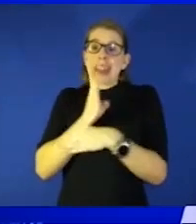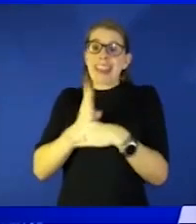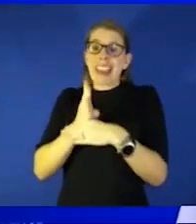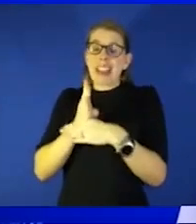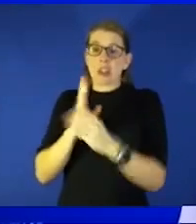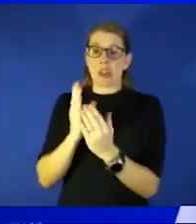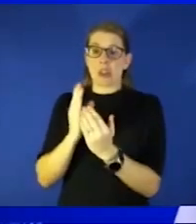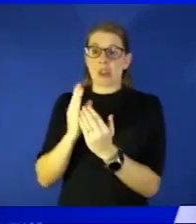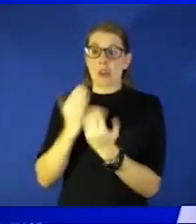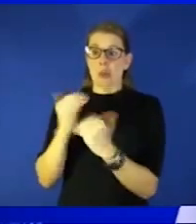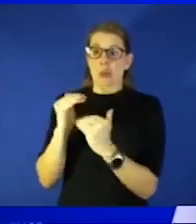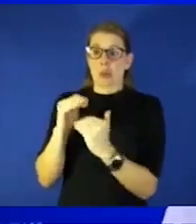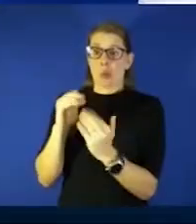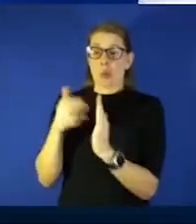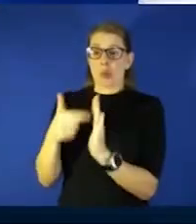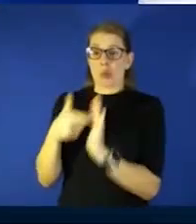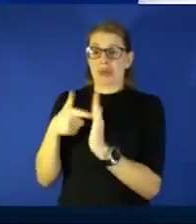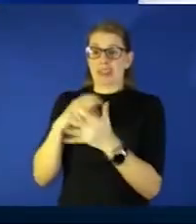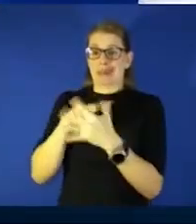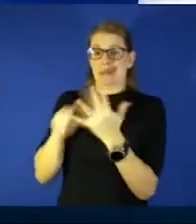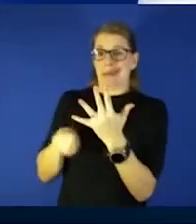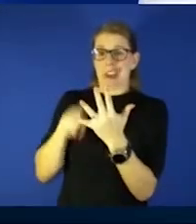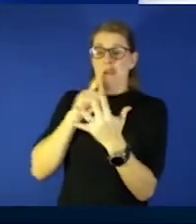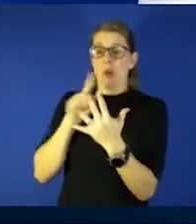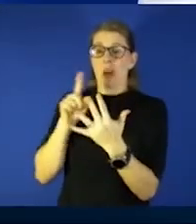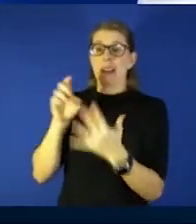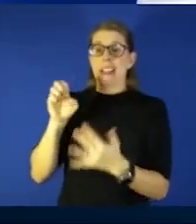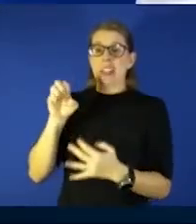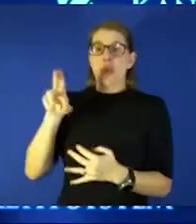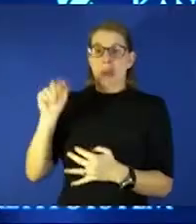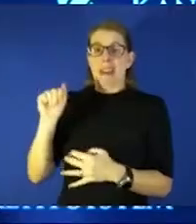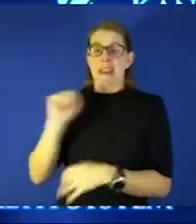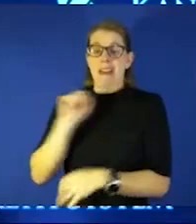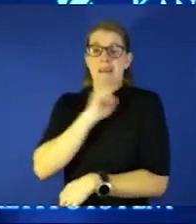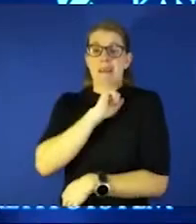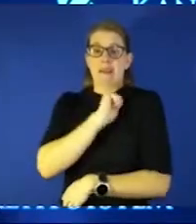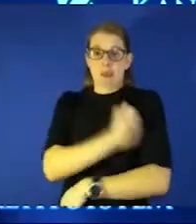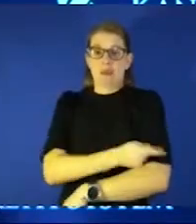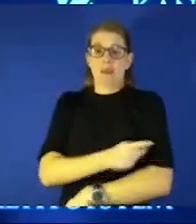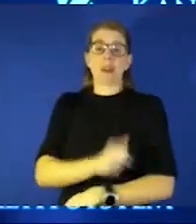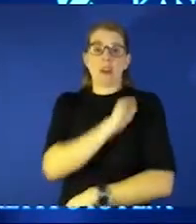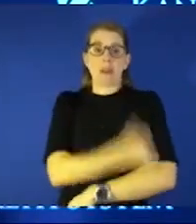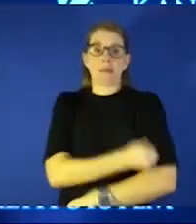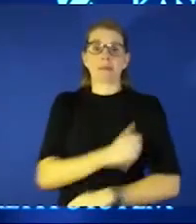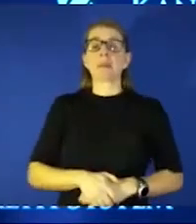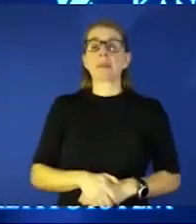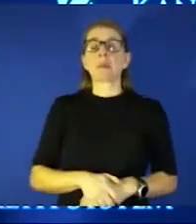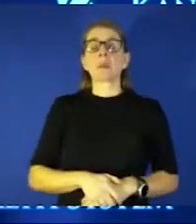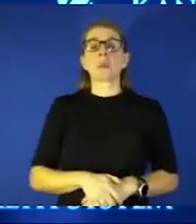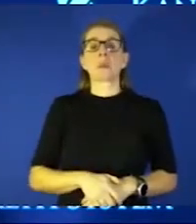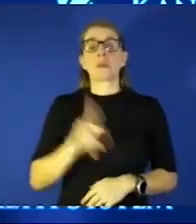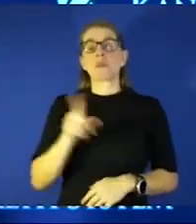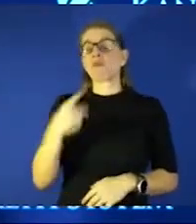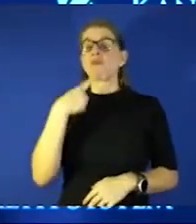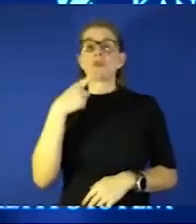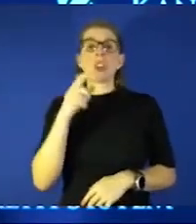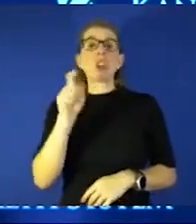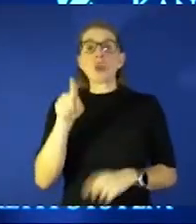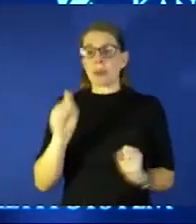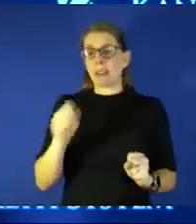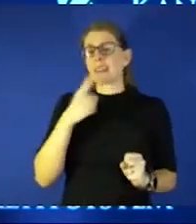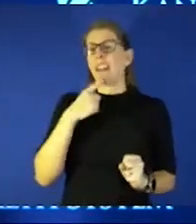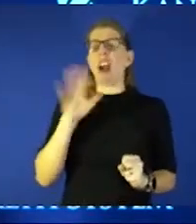authorization as well and just to say you you can play the game and say well i am i'm less likely